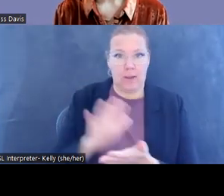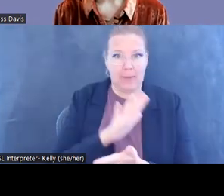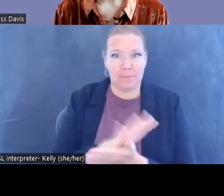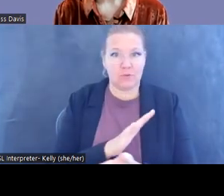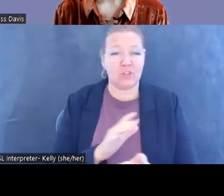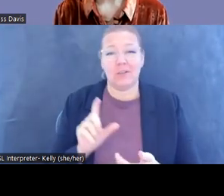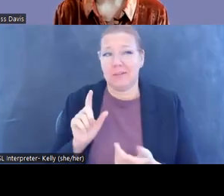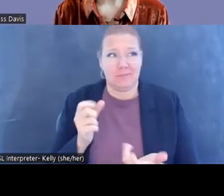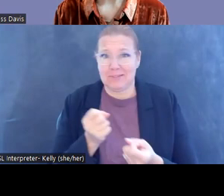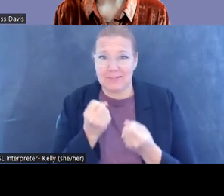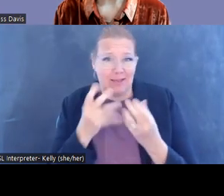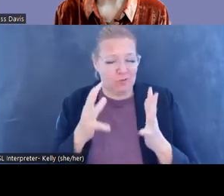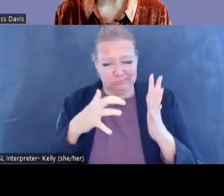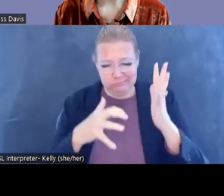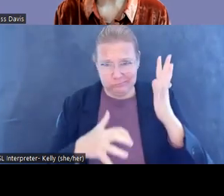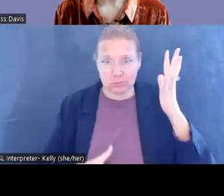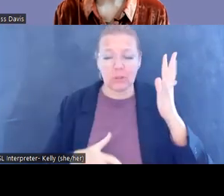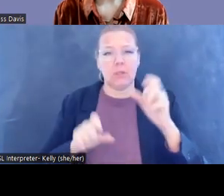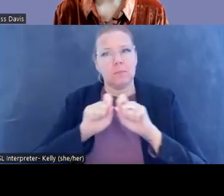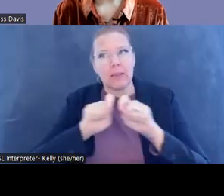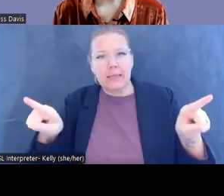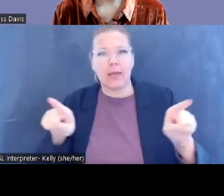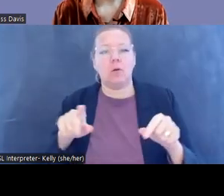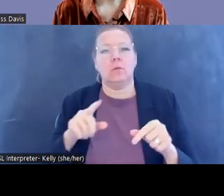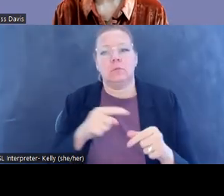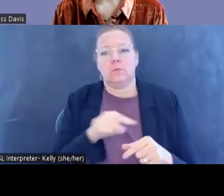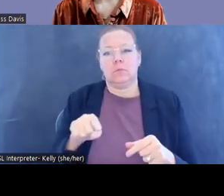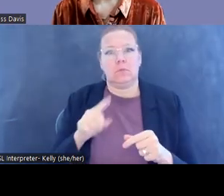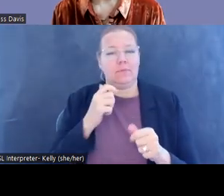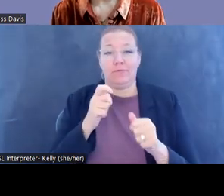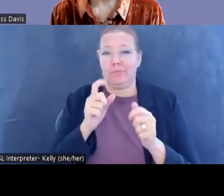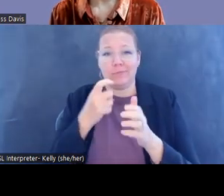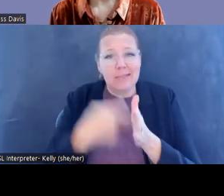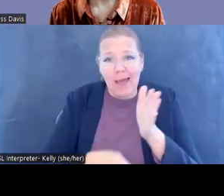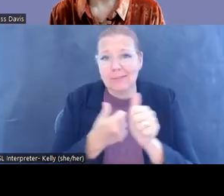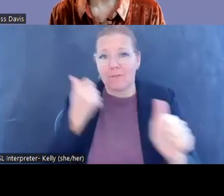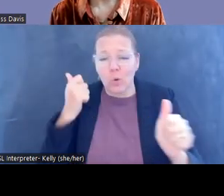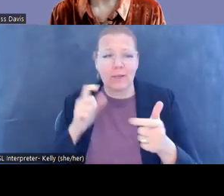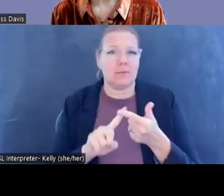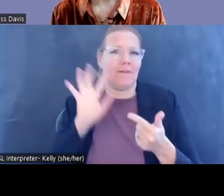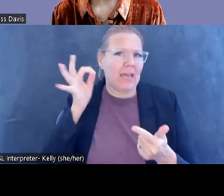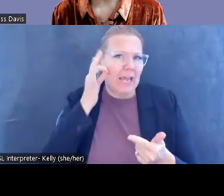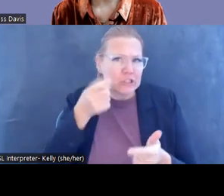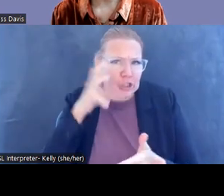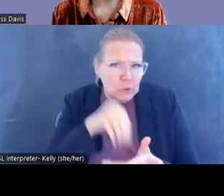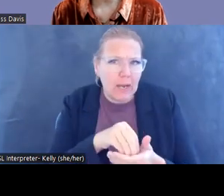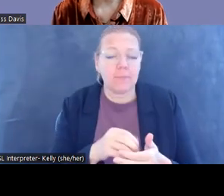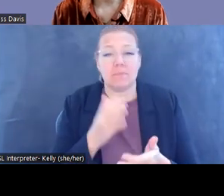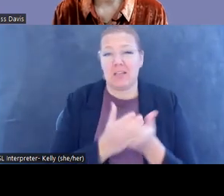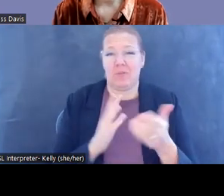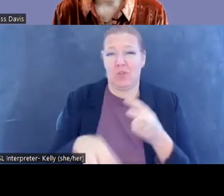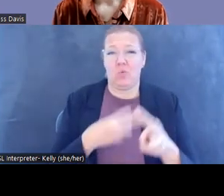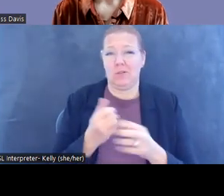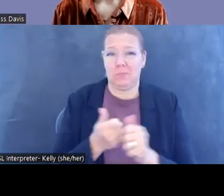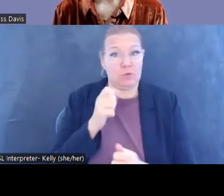published that laid bare the hidden assets, tax avoidance, and financial crimes of some of the world's richest and most powerful